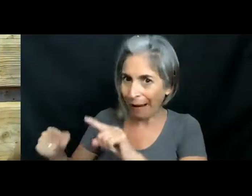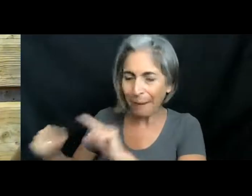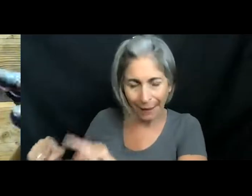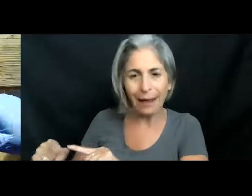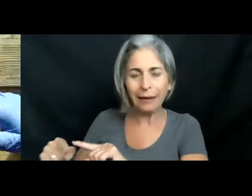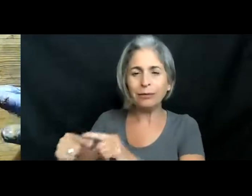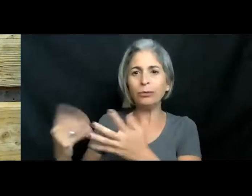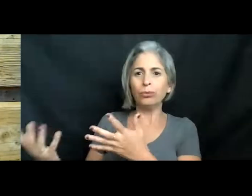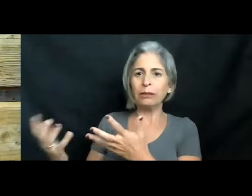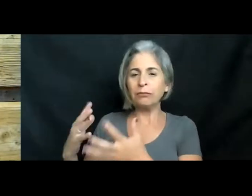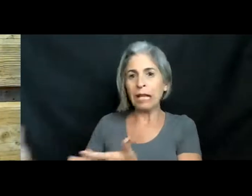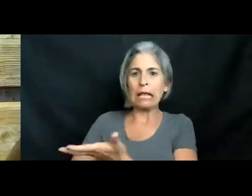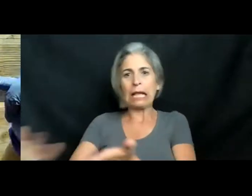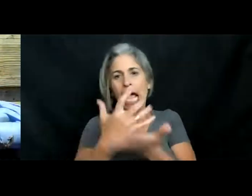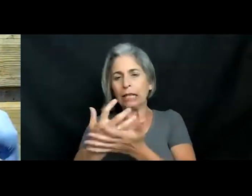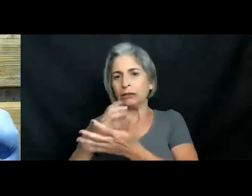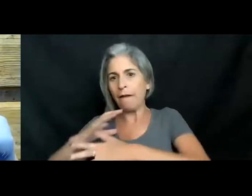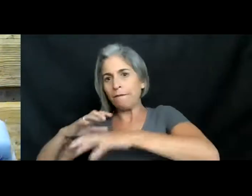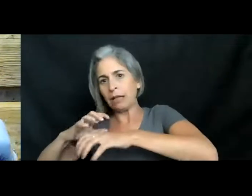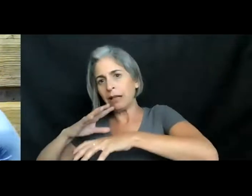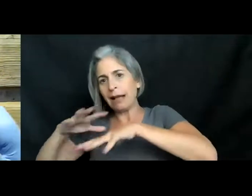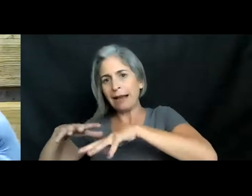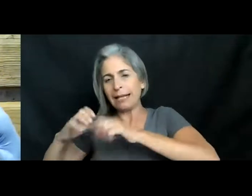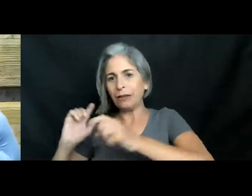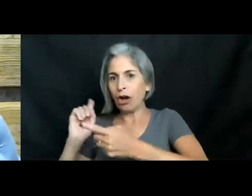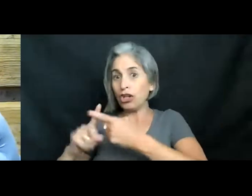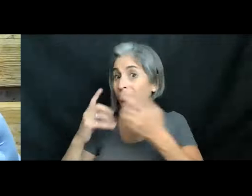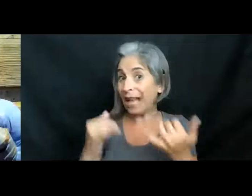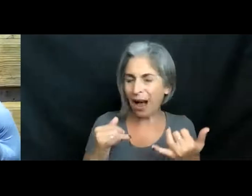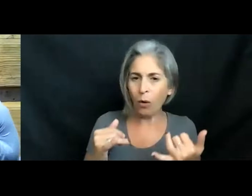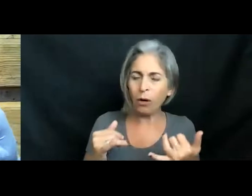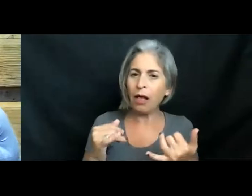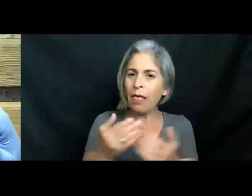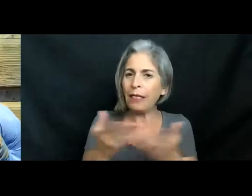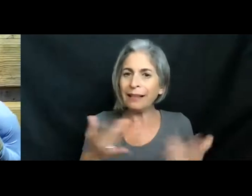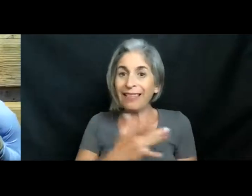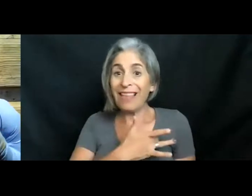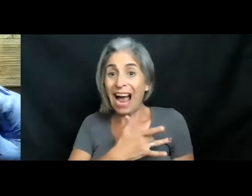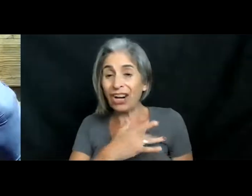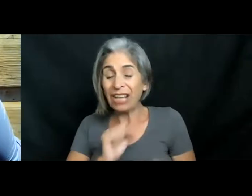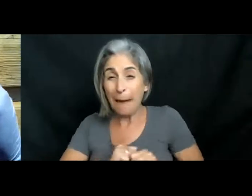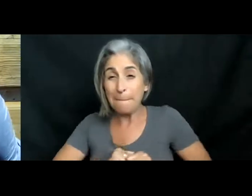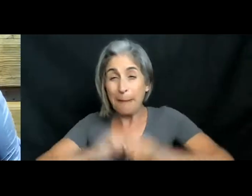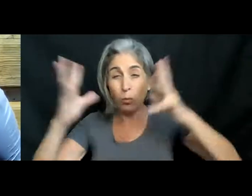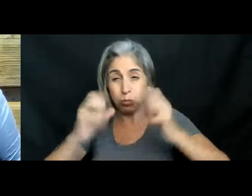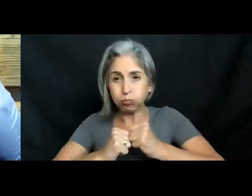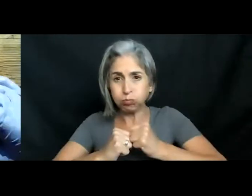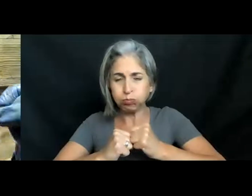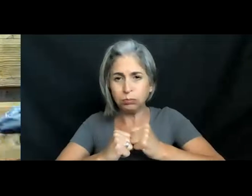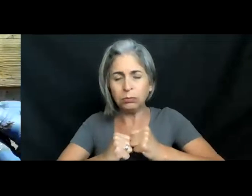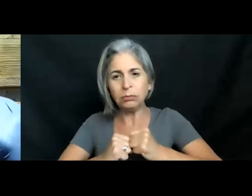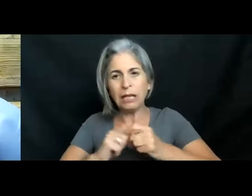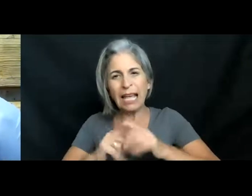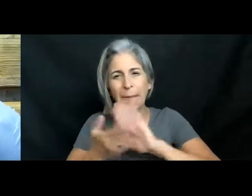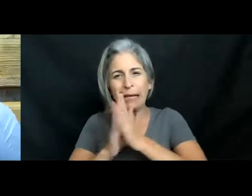had been caught, we froze them and kept them on ice until this moment. Things like the heart can actually burst and the blood becomes a sort of